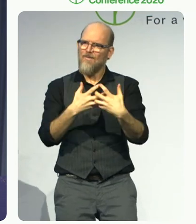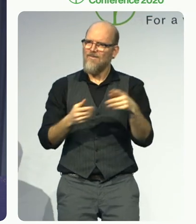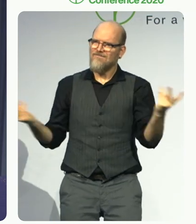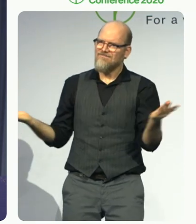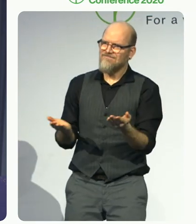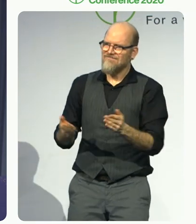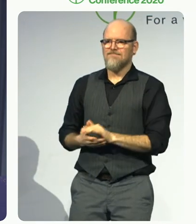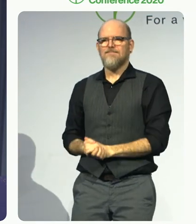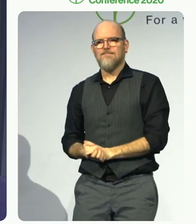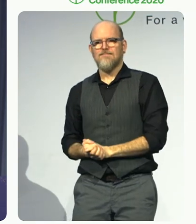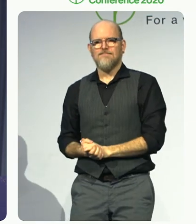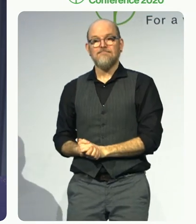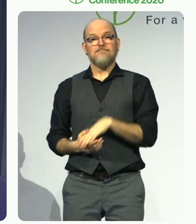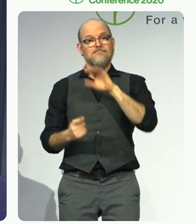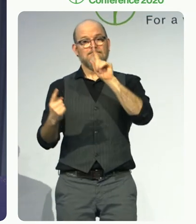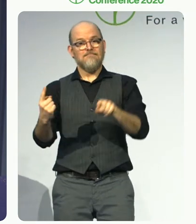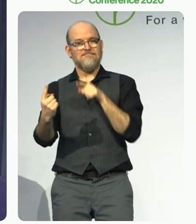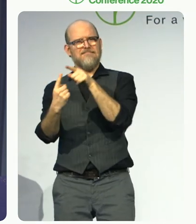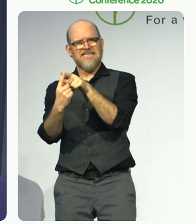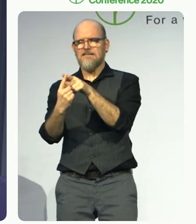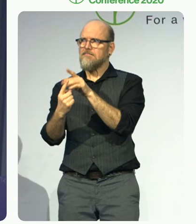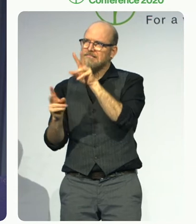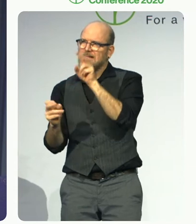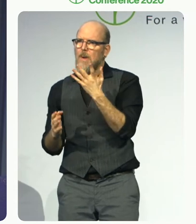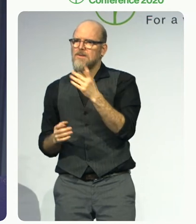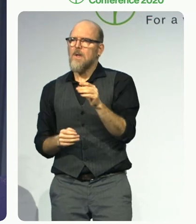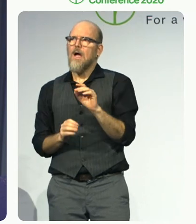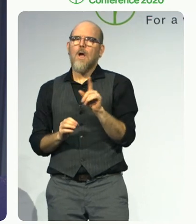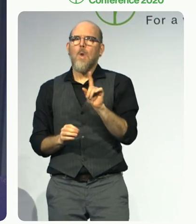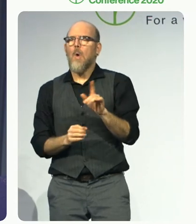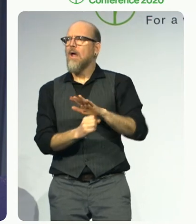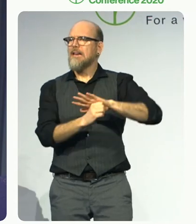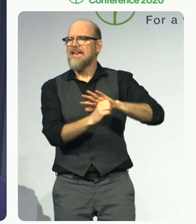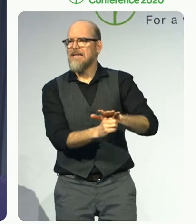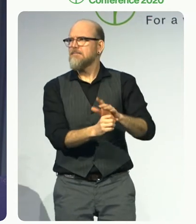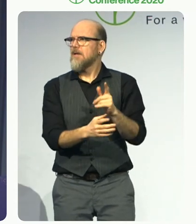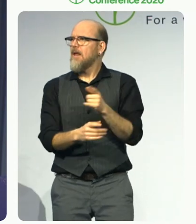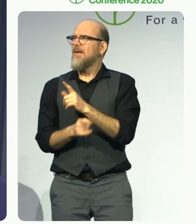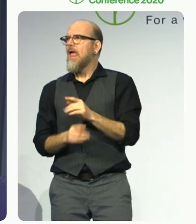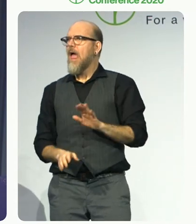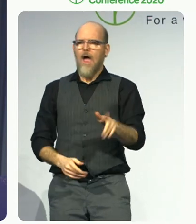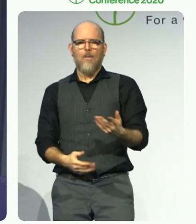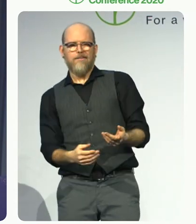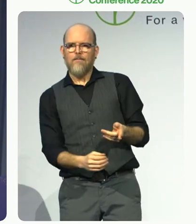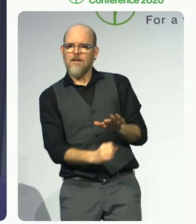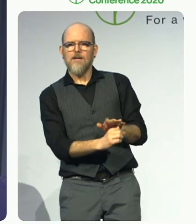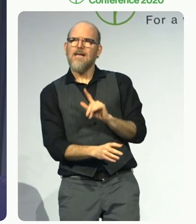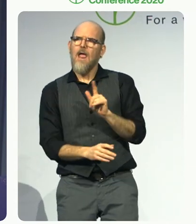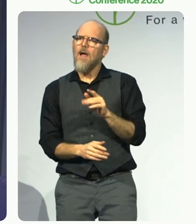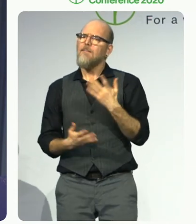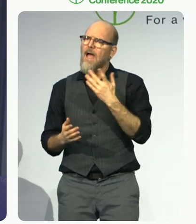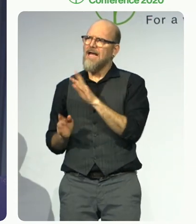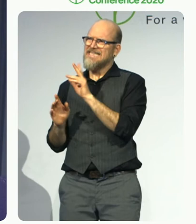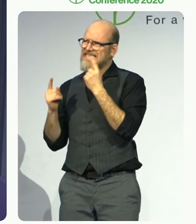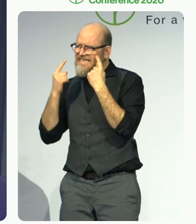unintentional discrimination and to raise awareness of their needs. The redesign of the